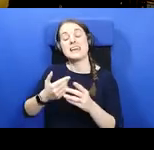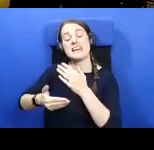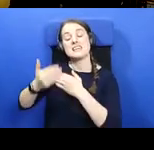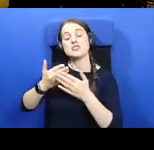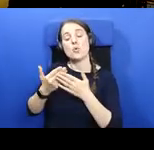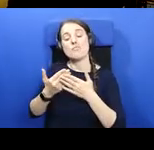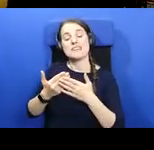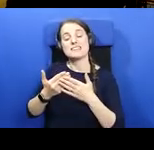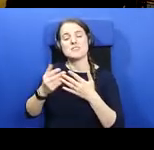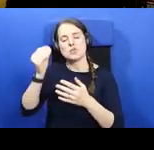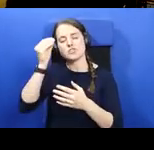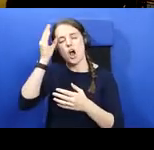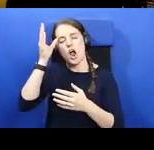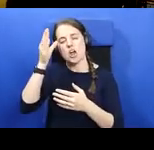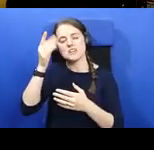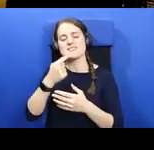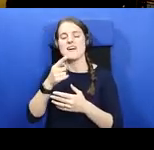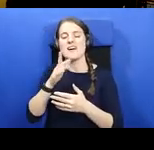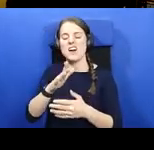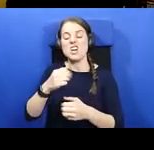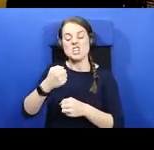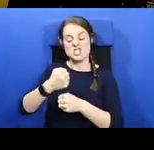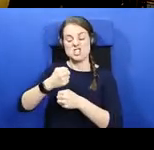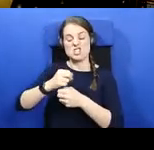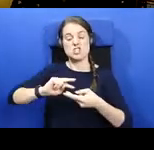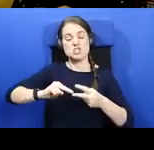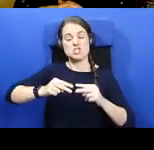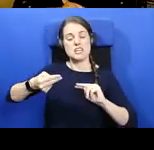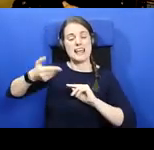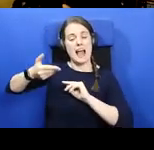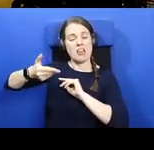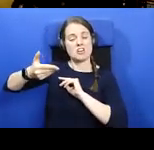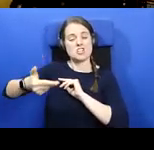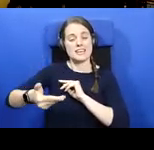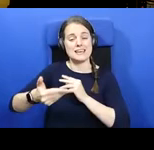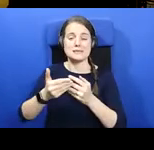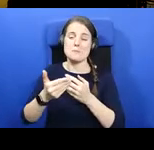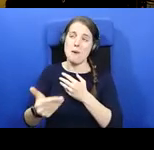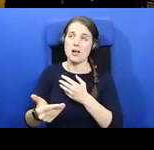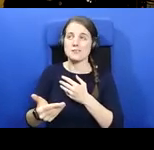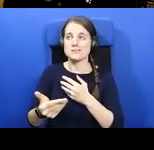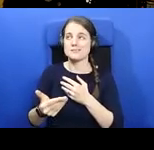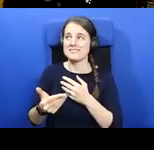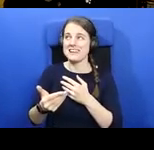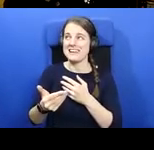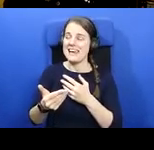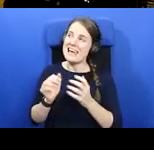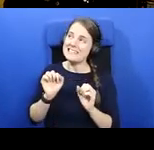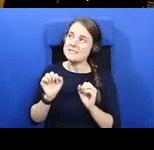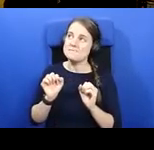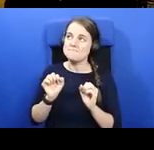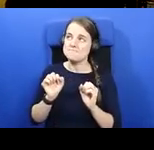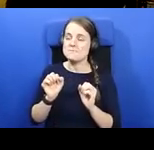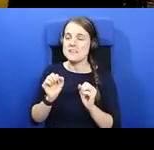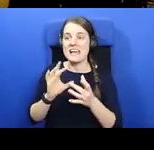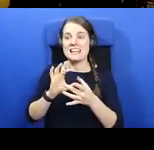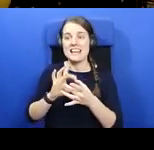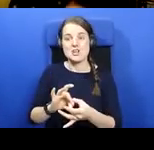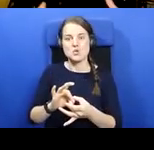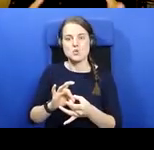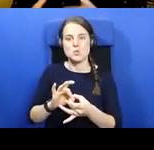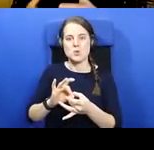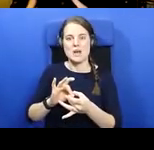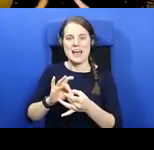area would say is that genealogies can be as much about sort of legend and